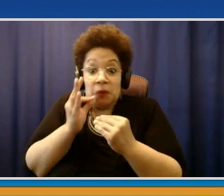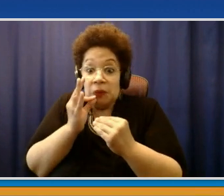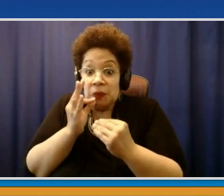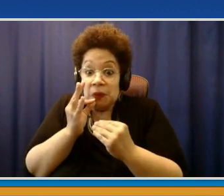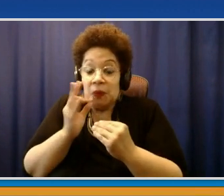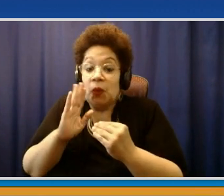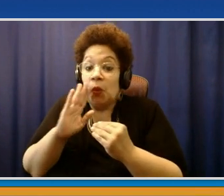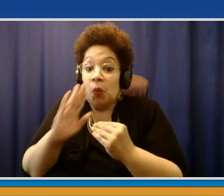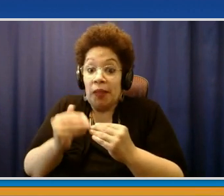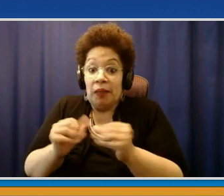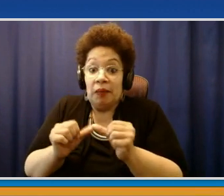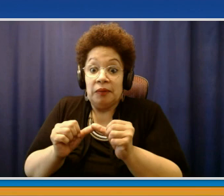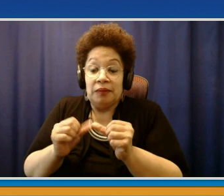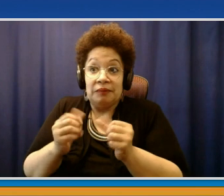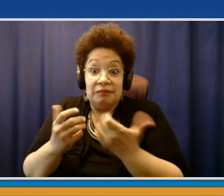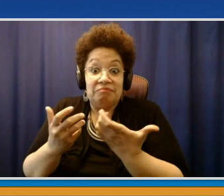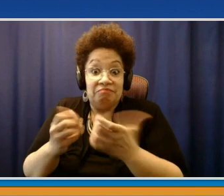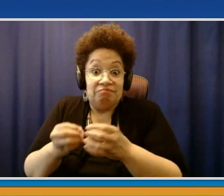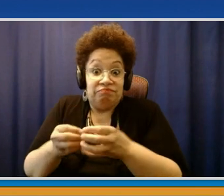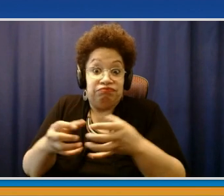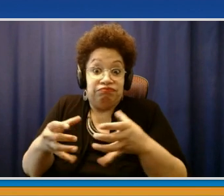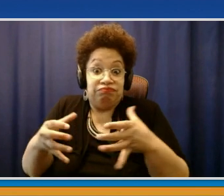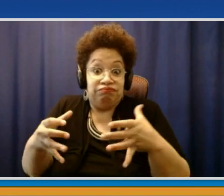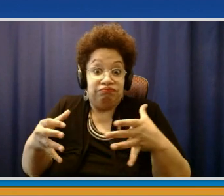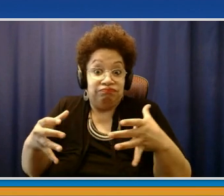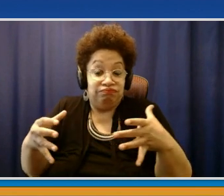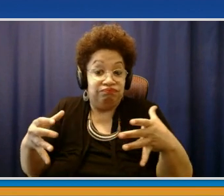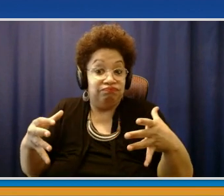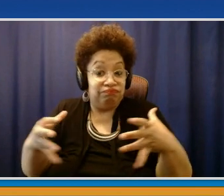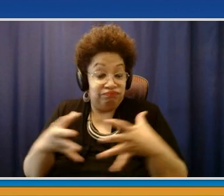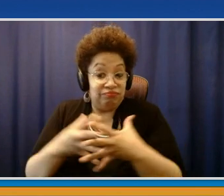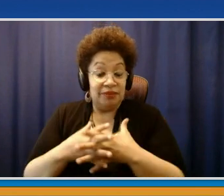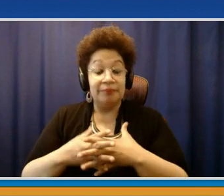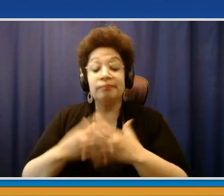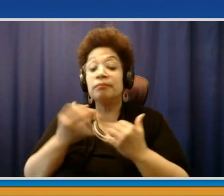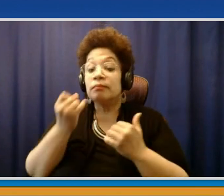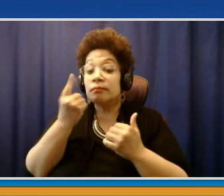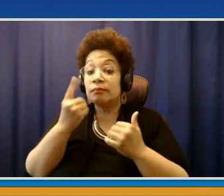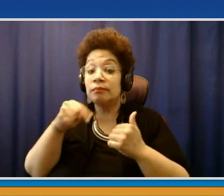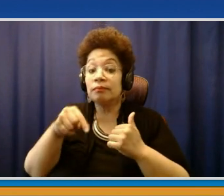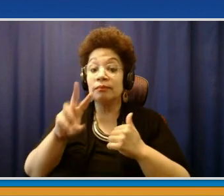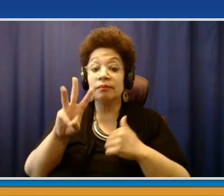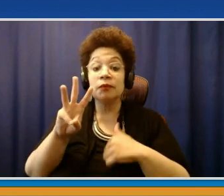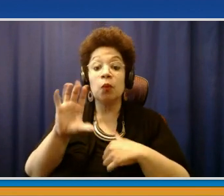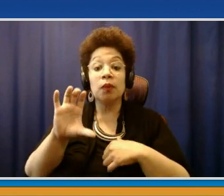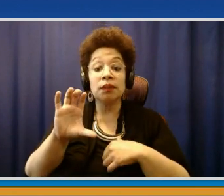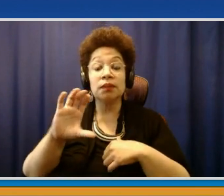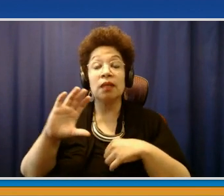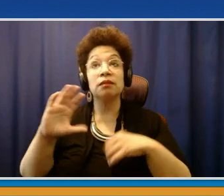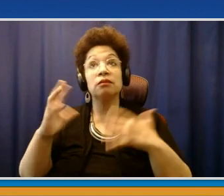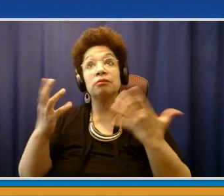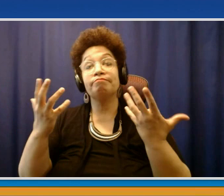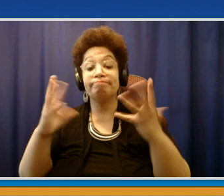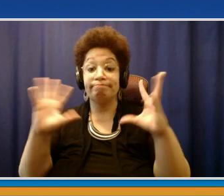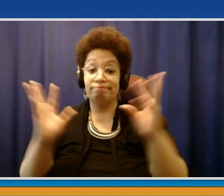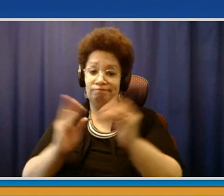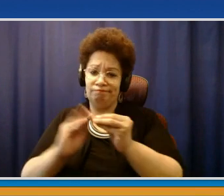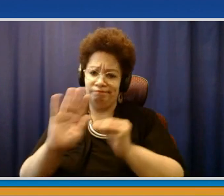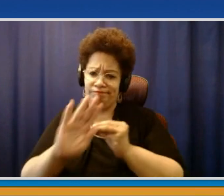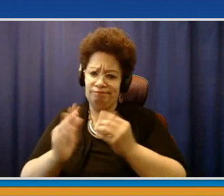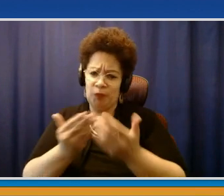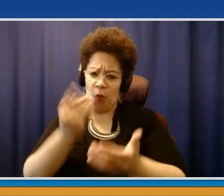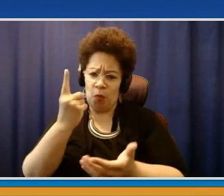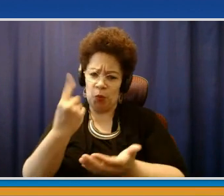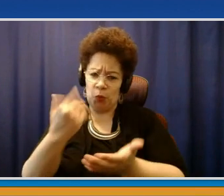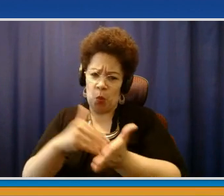2010 census of 967,612 Westchester residents. We believe and hope that when the new census